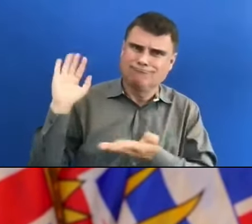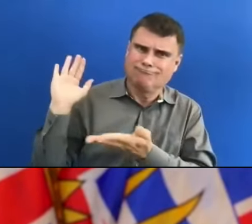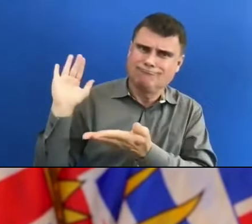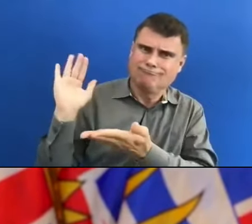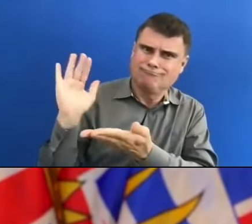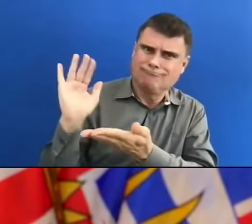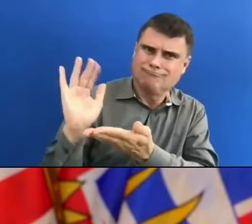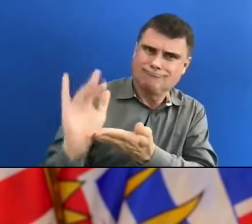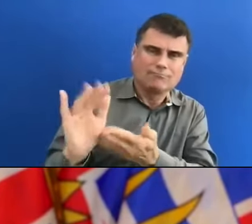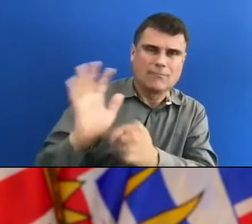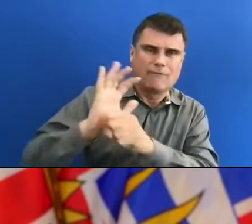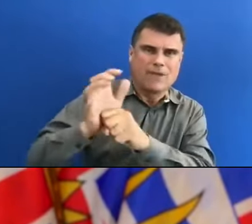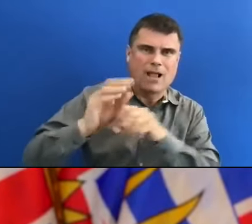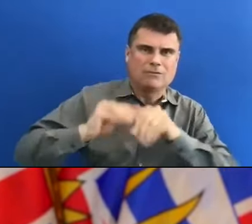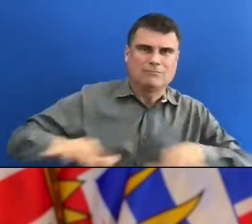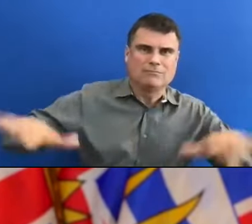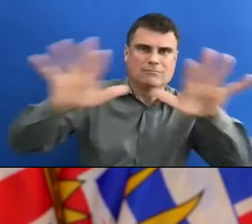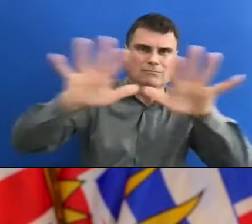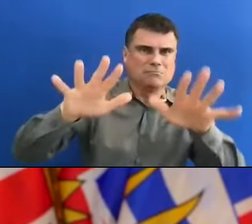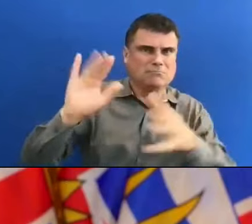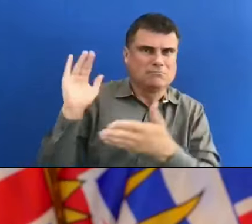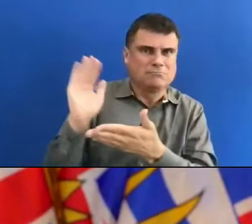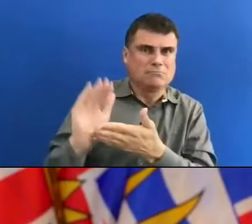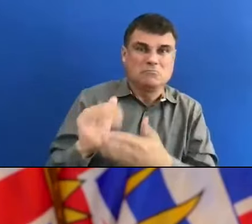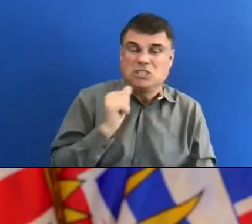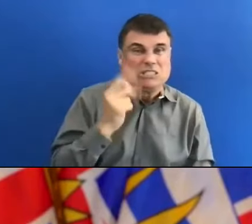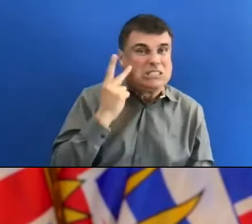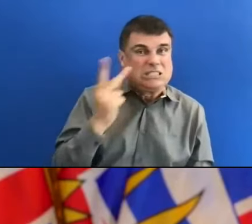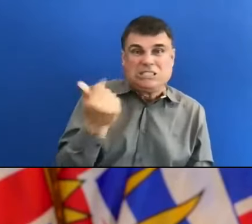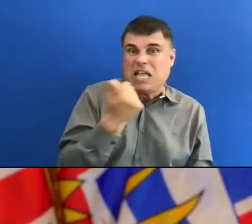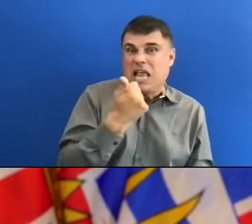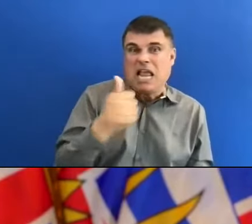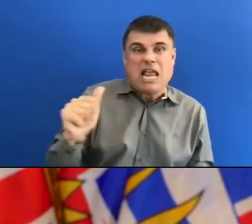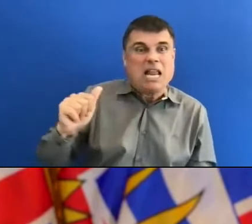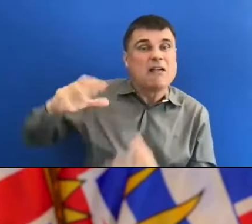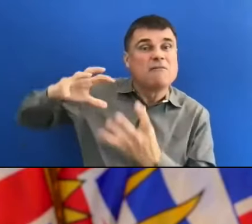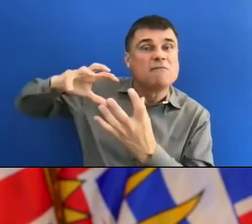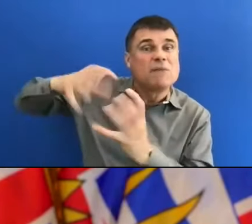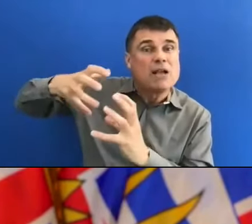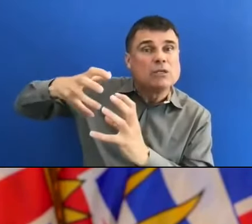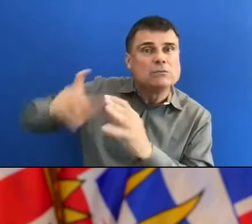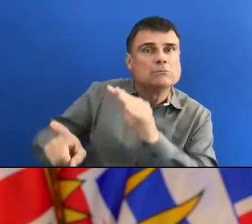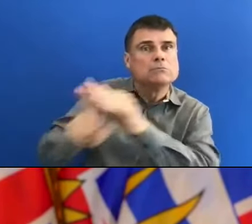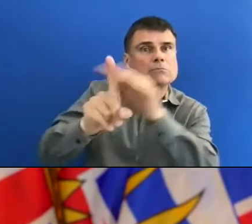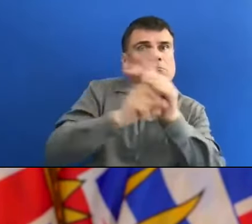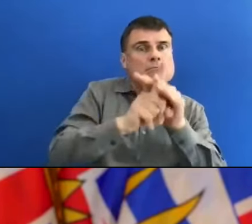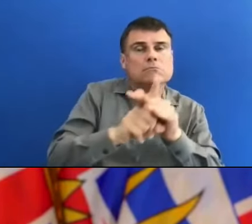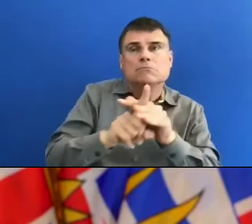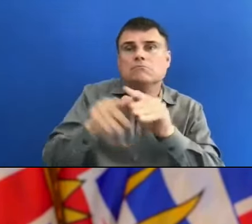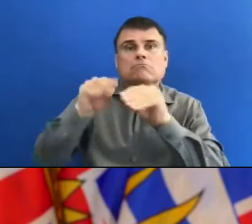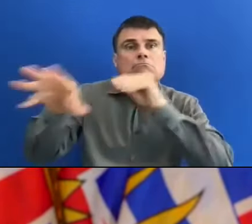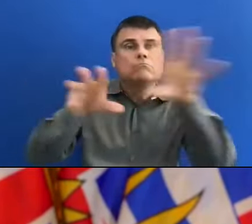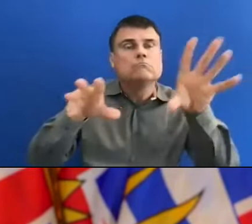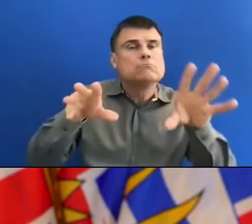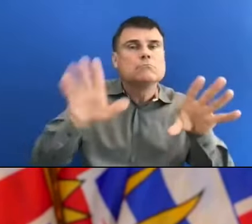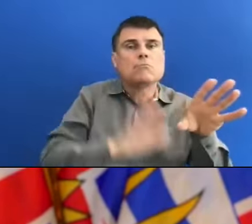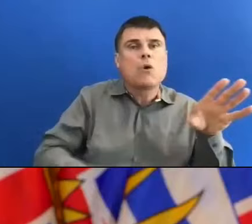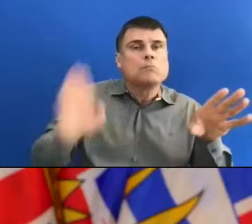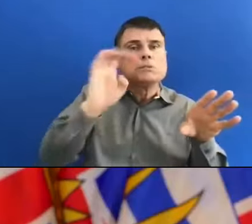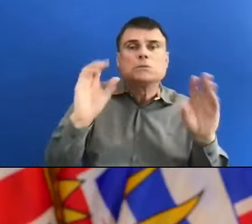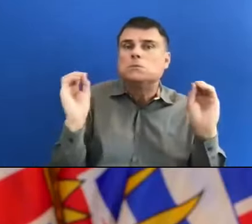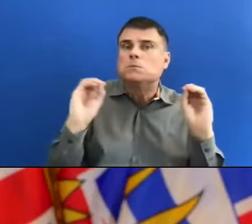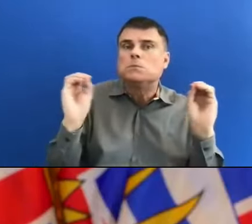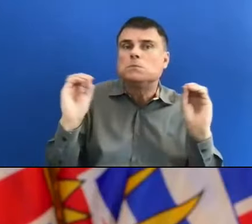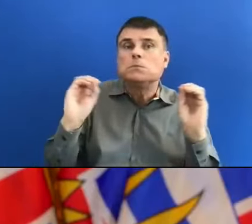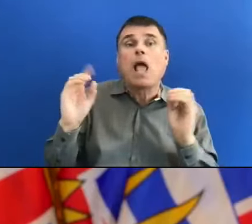widespread of any of the strains of the virus right now. So when transmission is low and immunization is